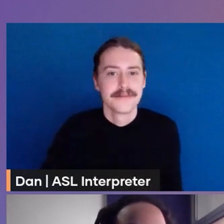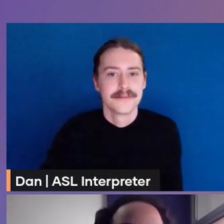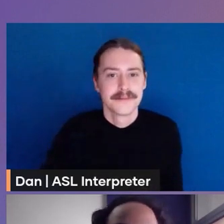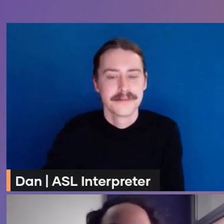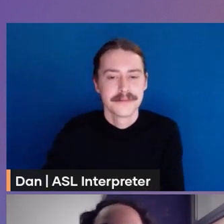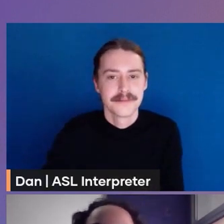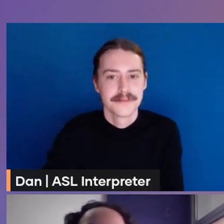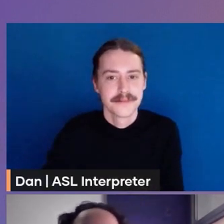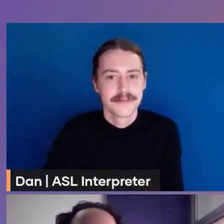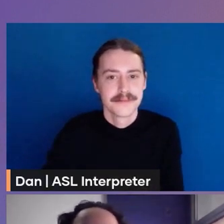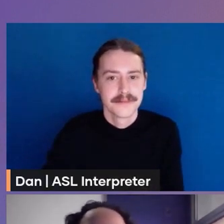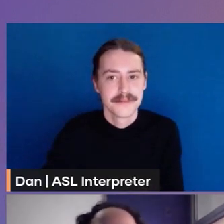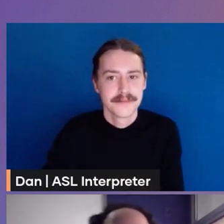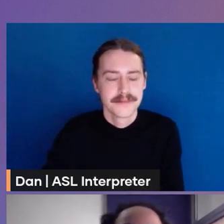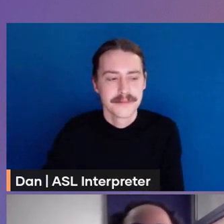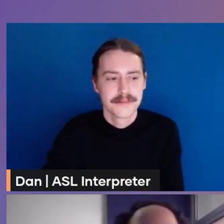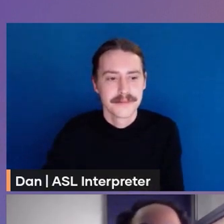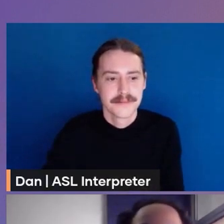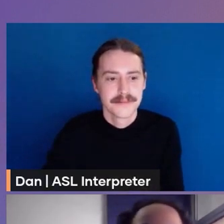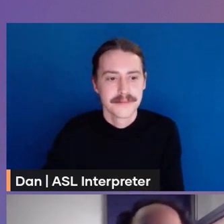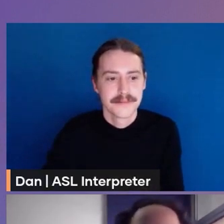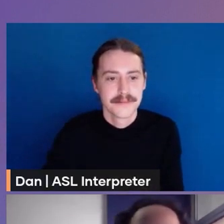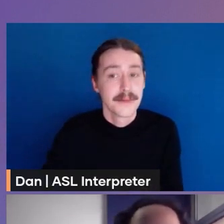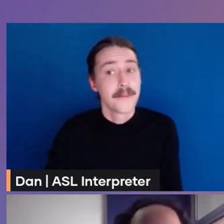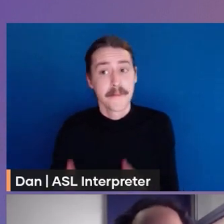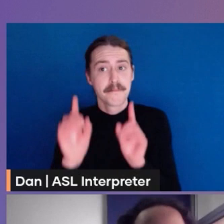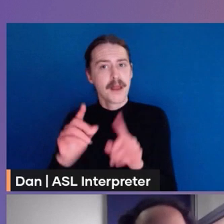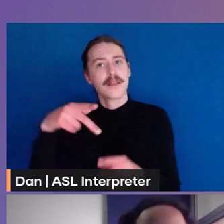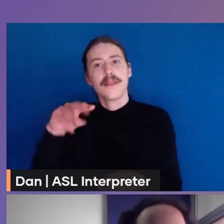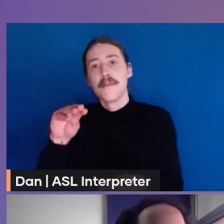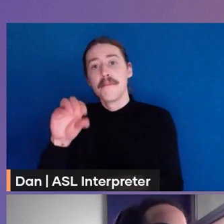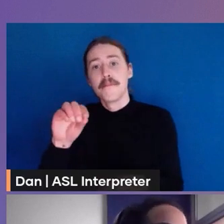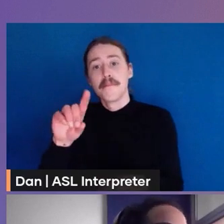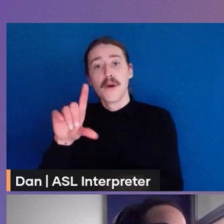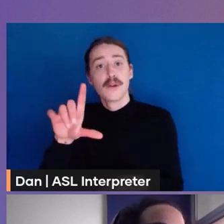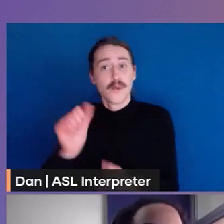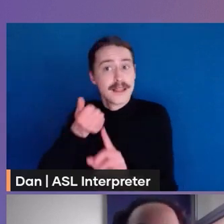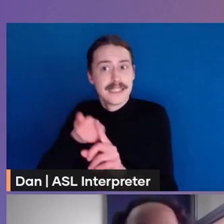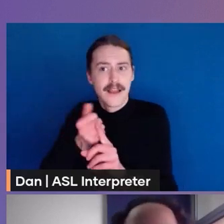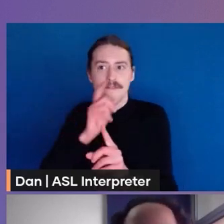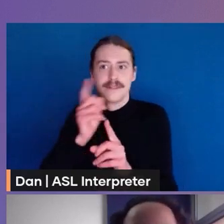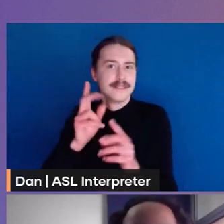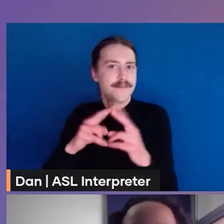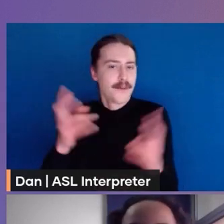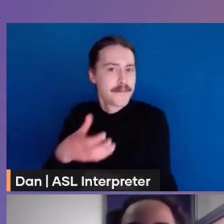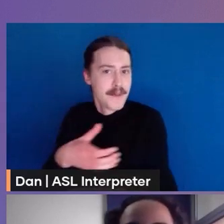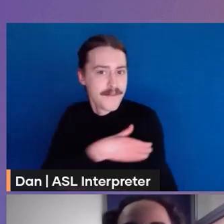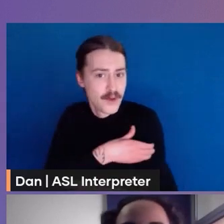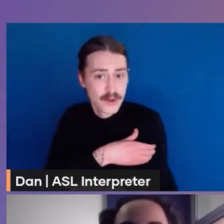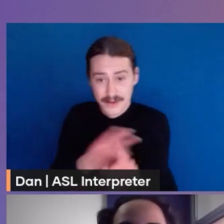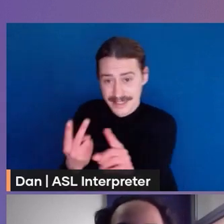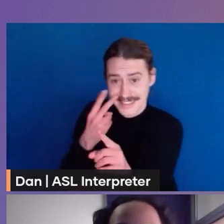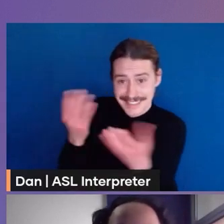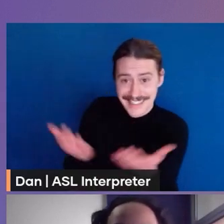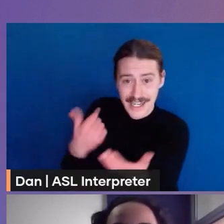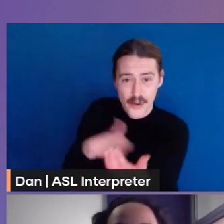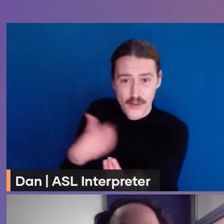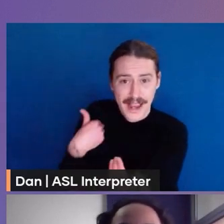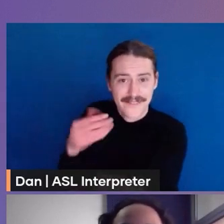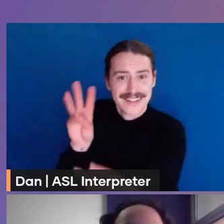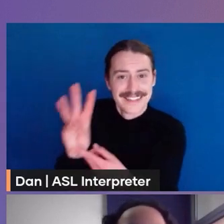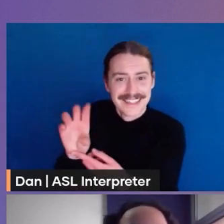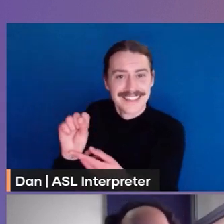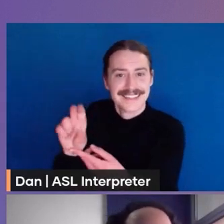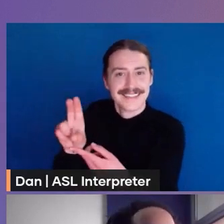However, the model is much more powerful. You can see in this example where we have six subnets, each one with its purpose to